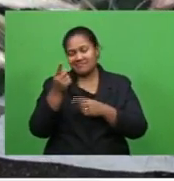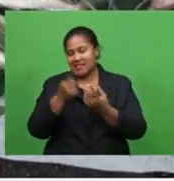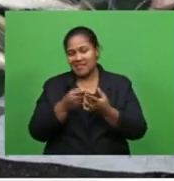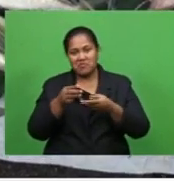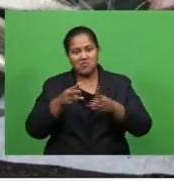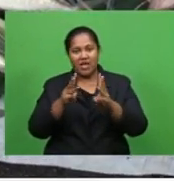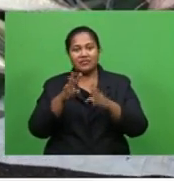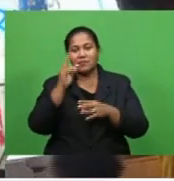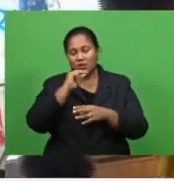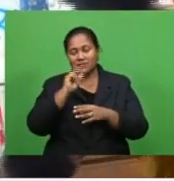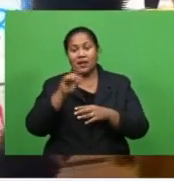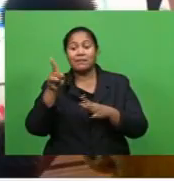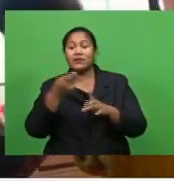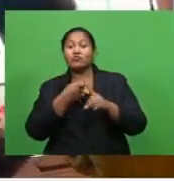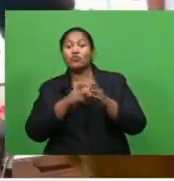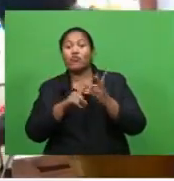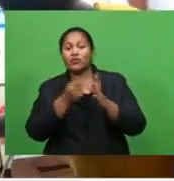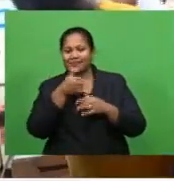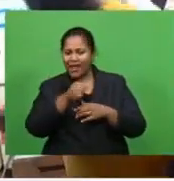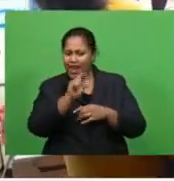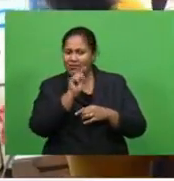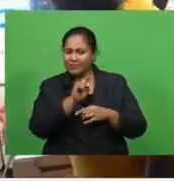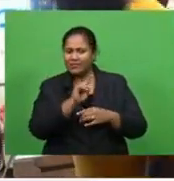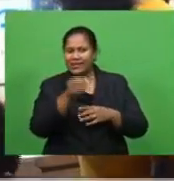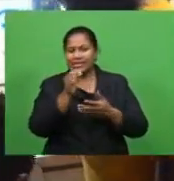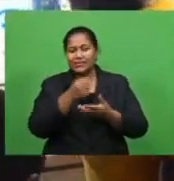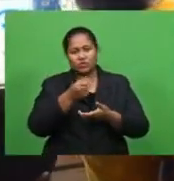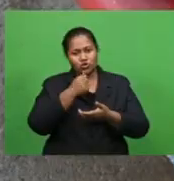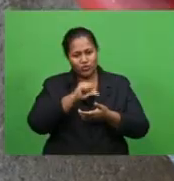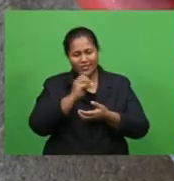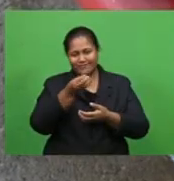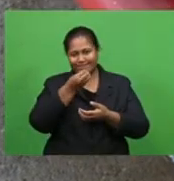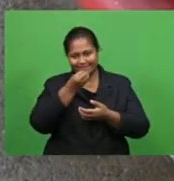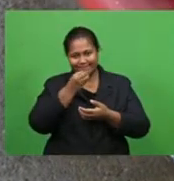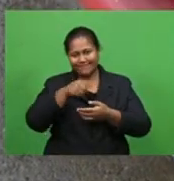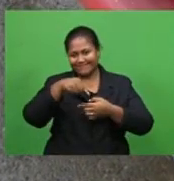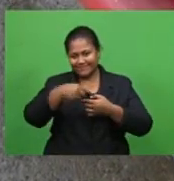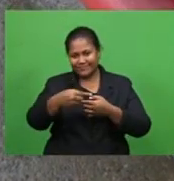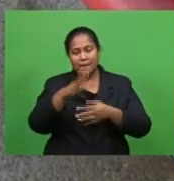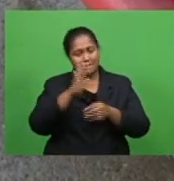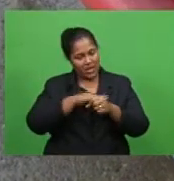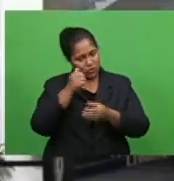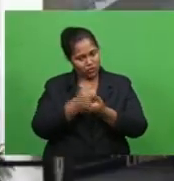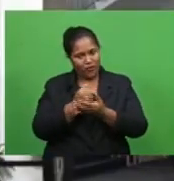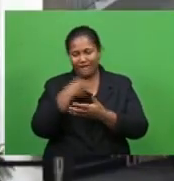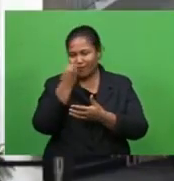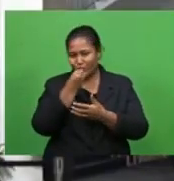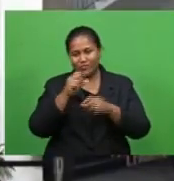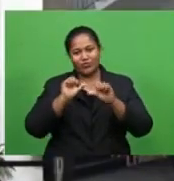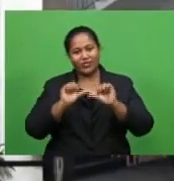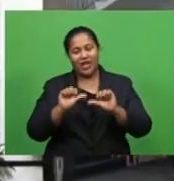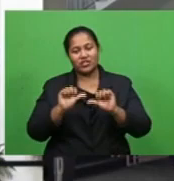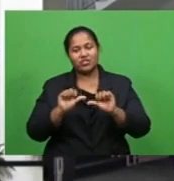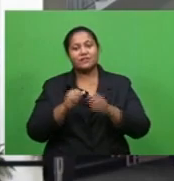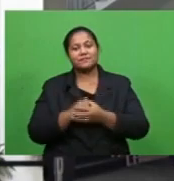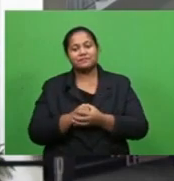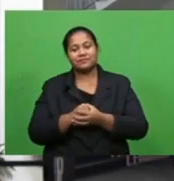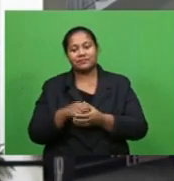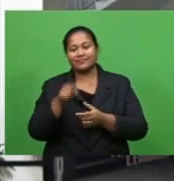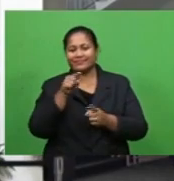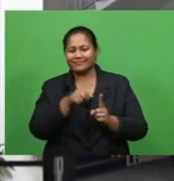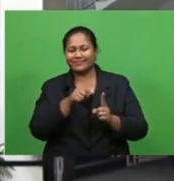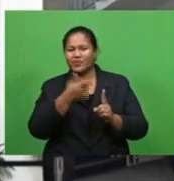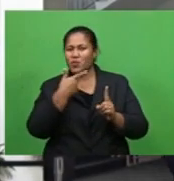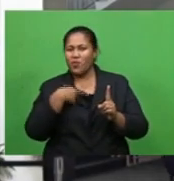and Koroi Lavisao says allowing the sale and consumption of Kawakawa and Donu will ensure food security. This has been mainly because